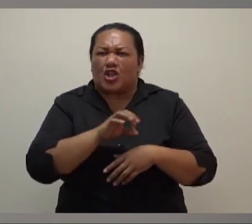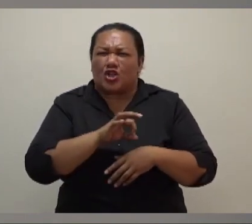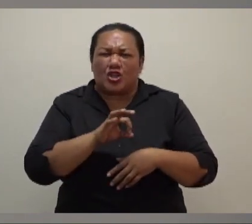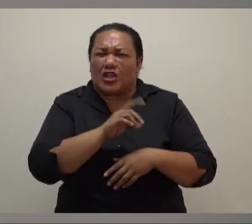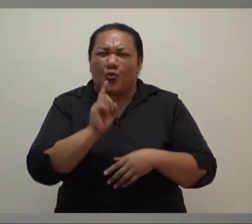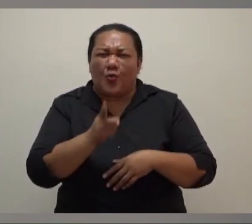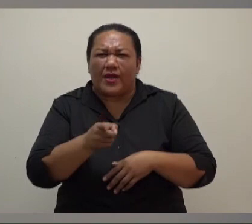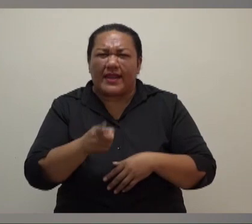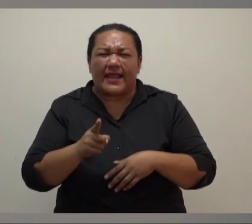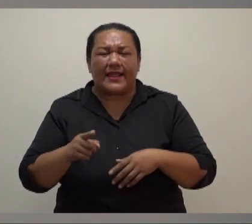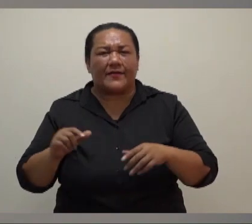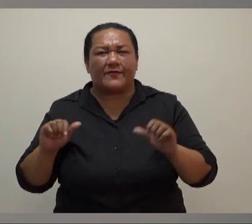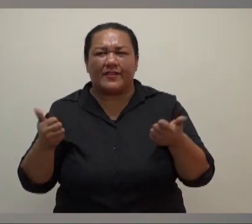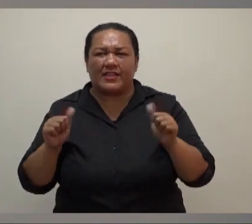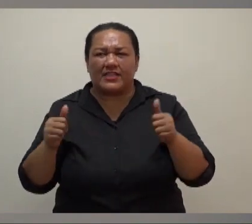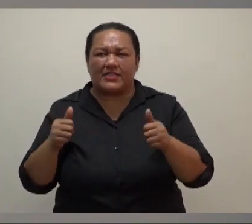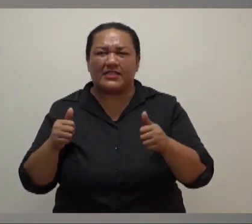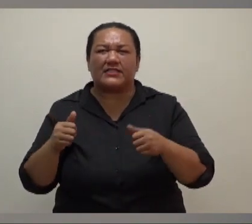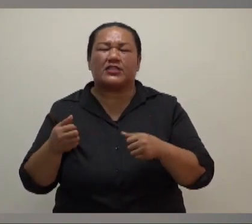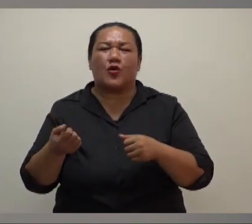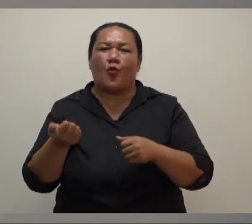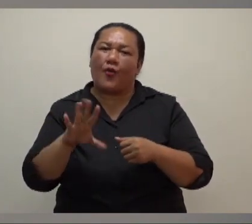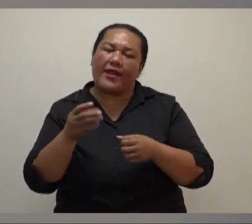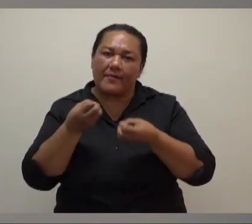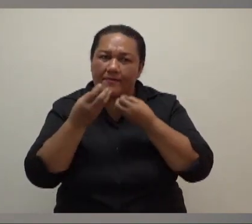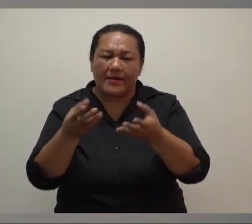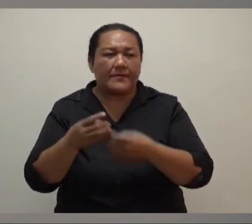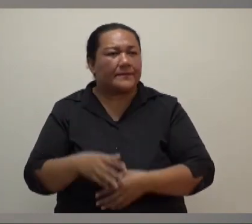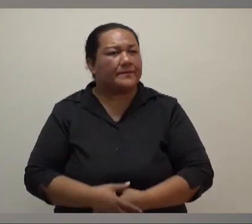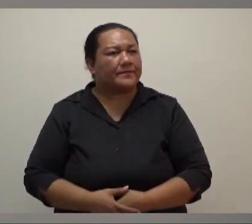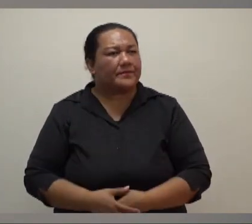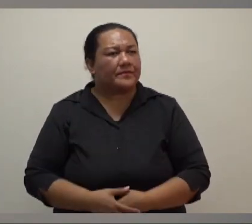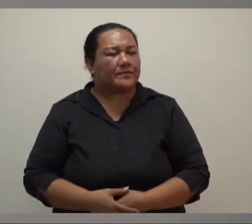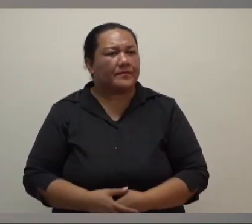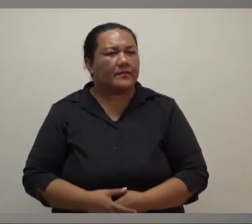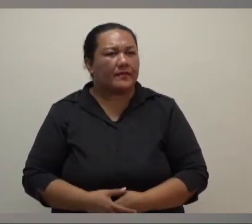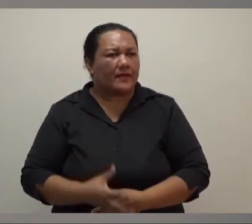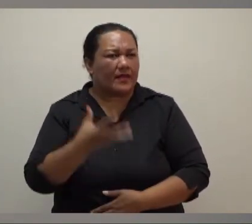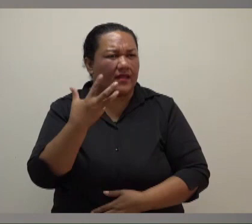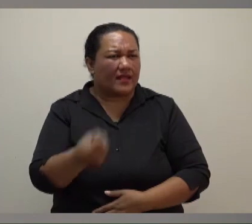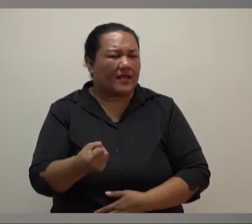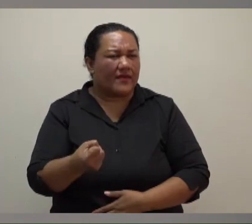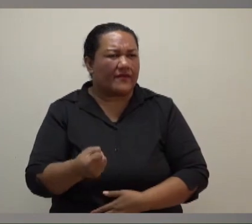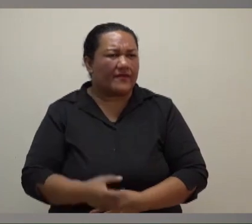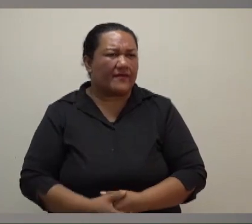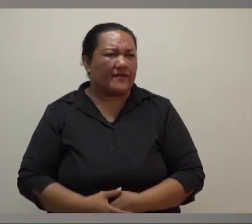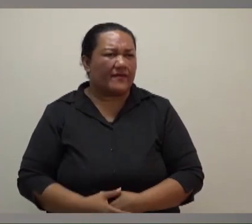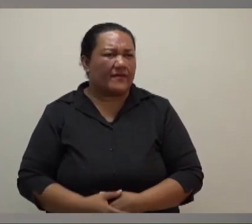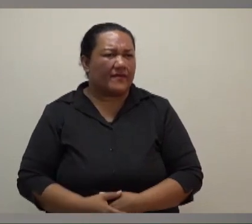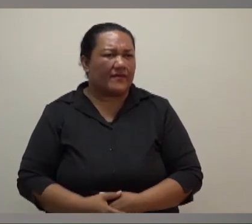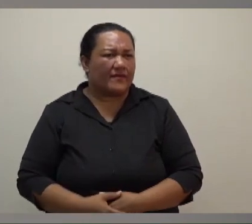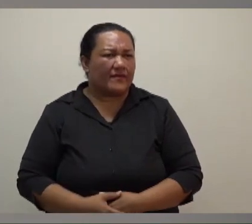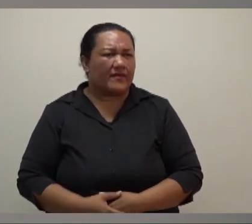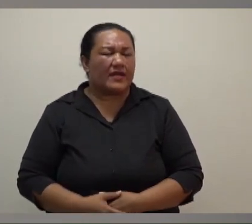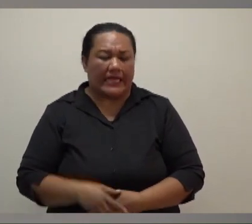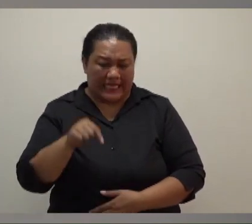messages have already gone out. So there were some thundering sounds being heard